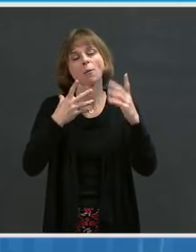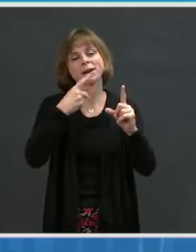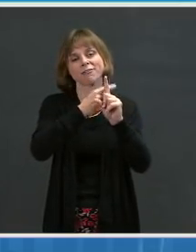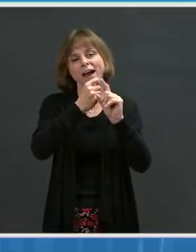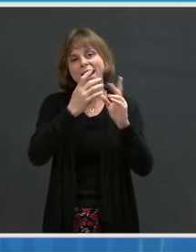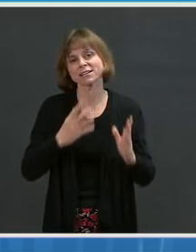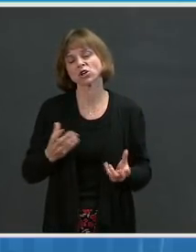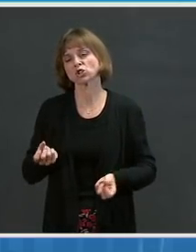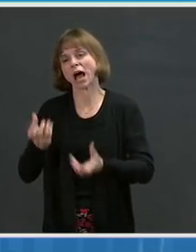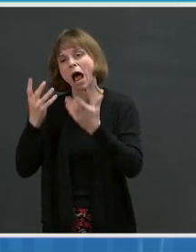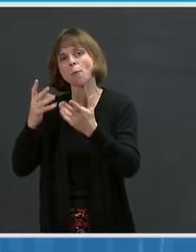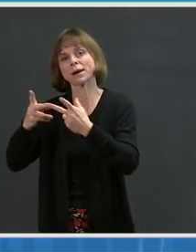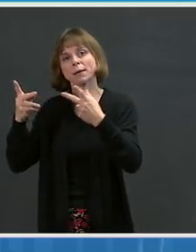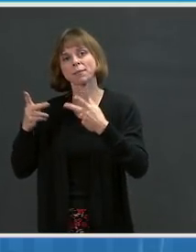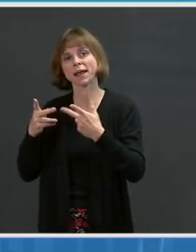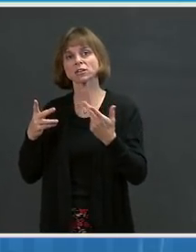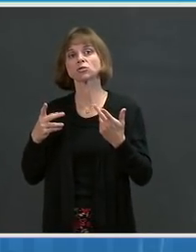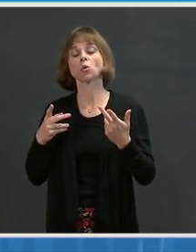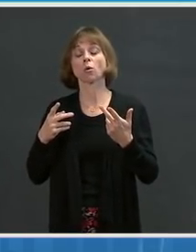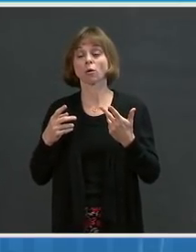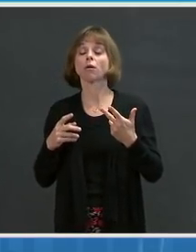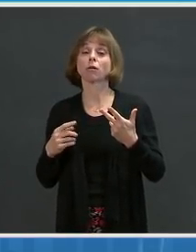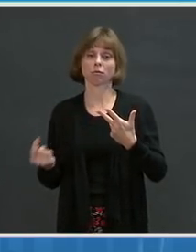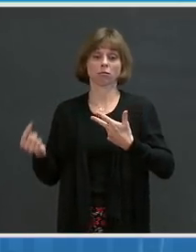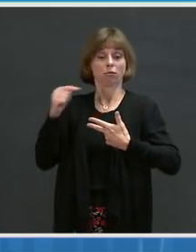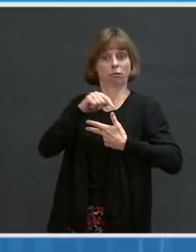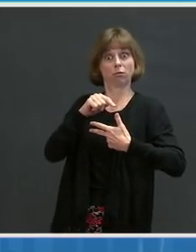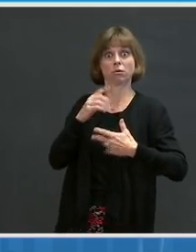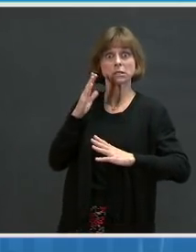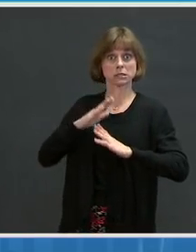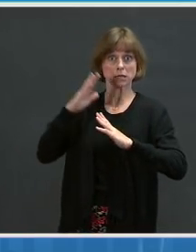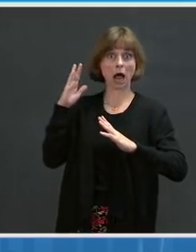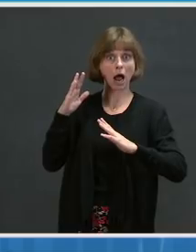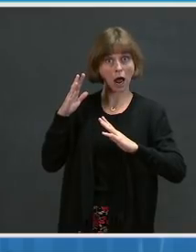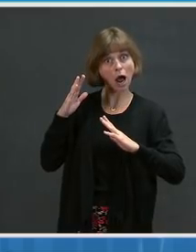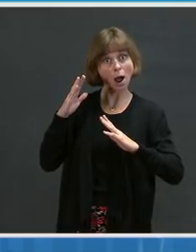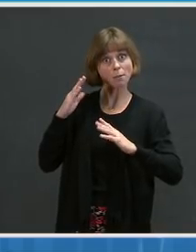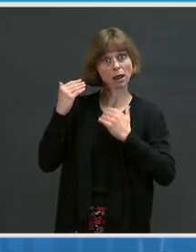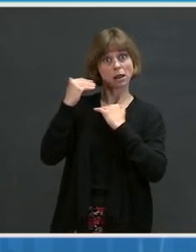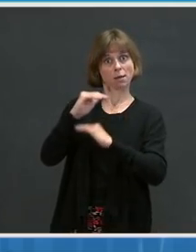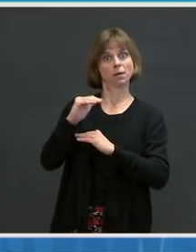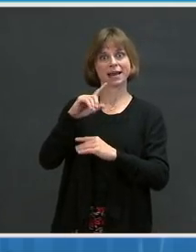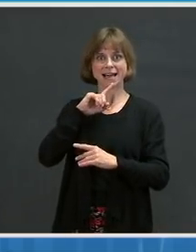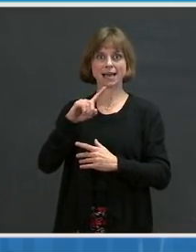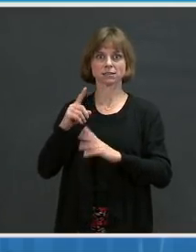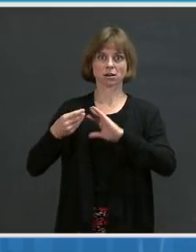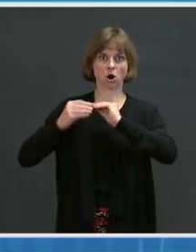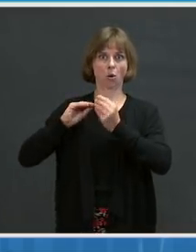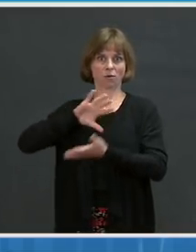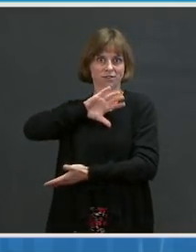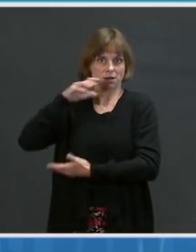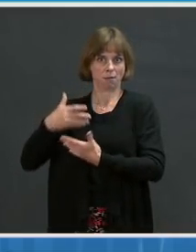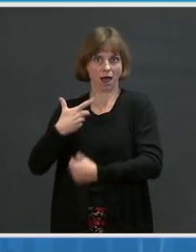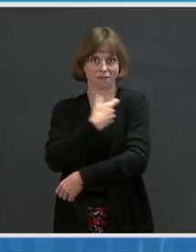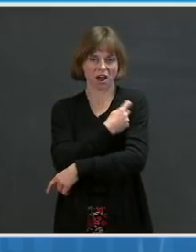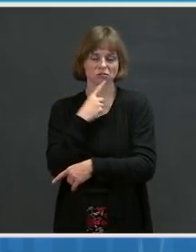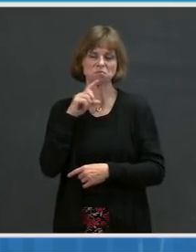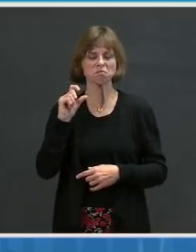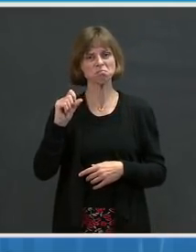been, as you suggest, the primary constraint. On J&J, you know, when we got here